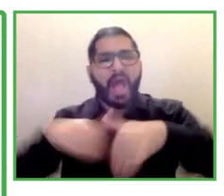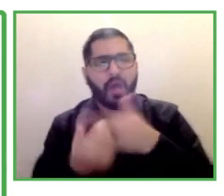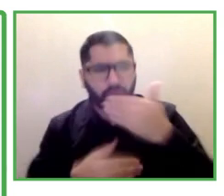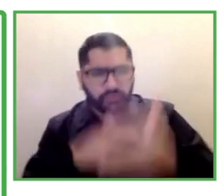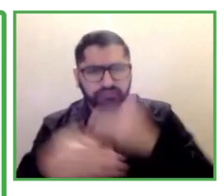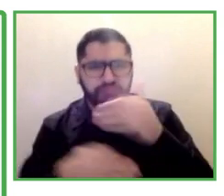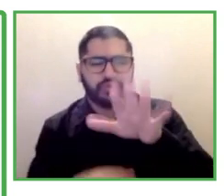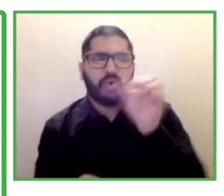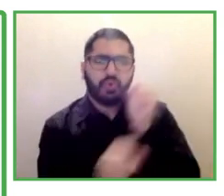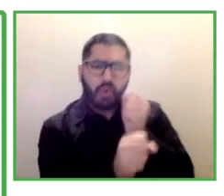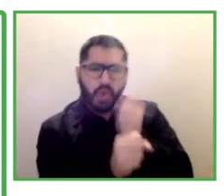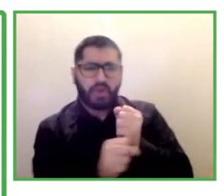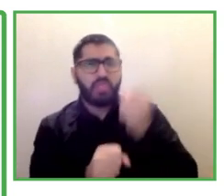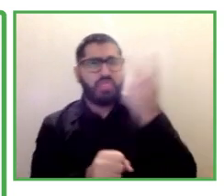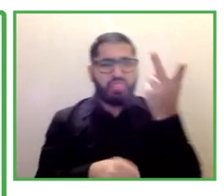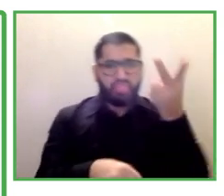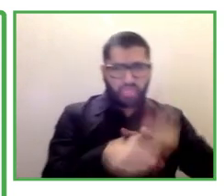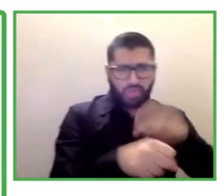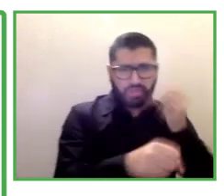part-time basis.